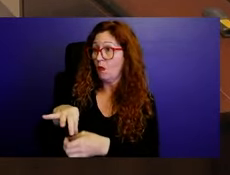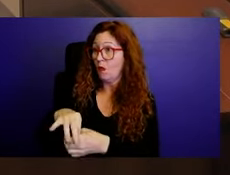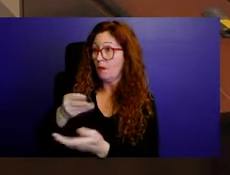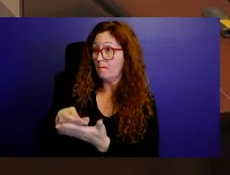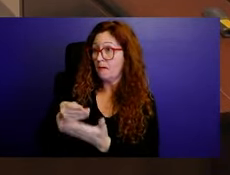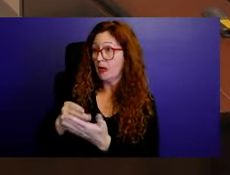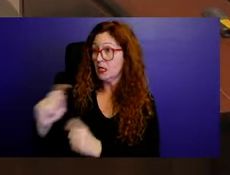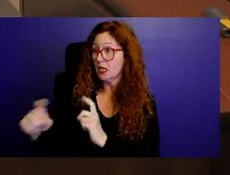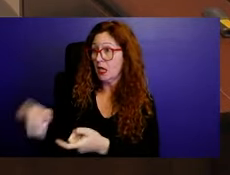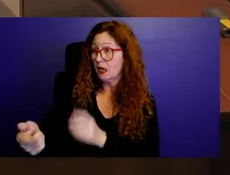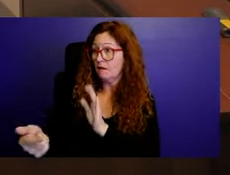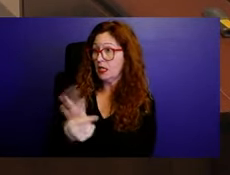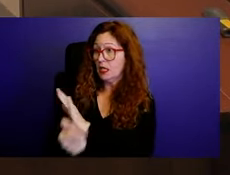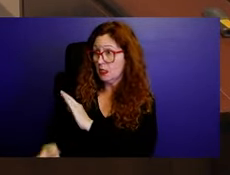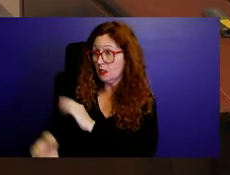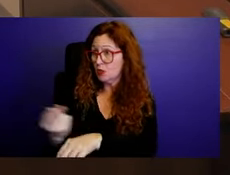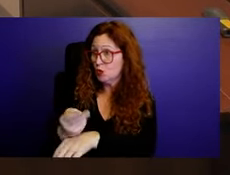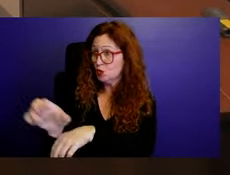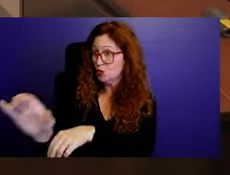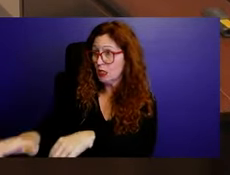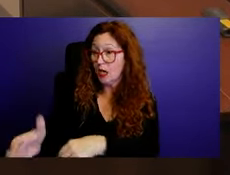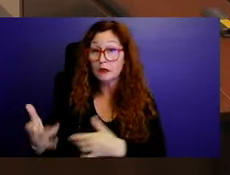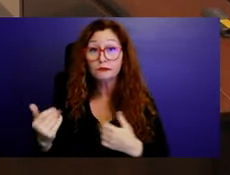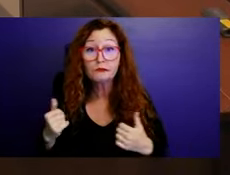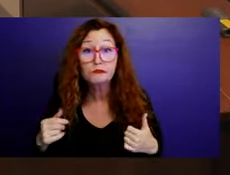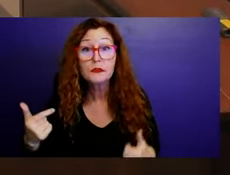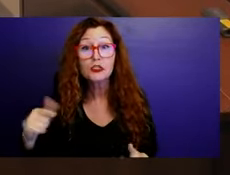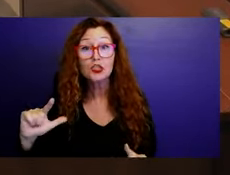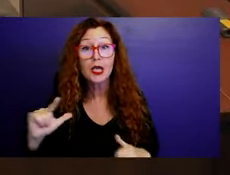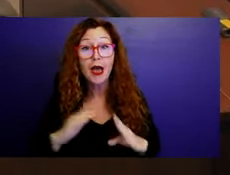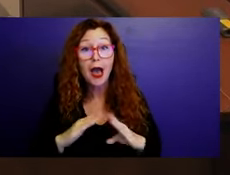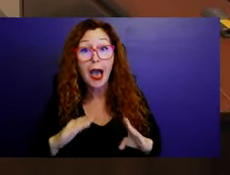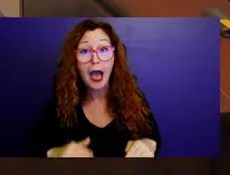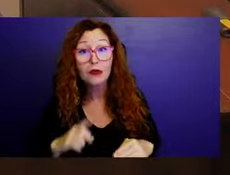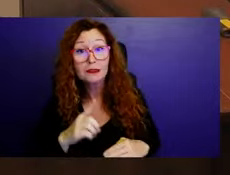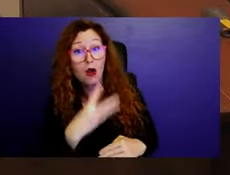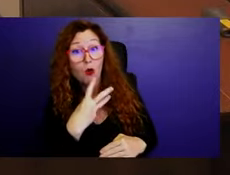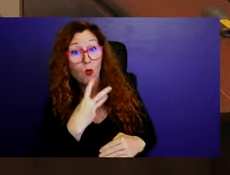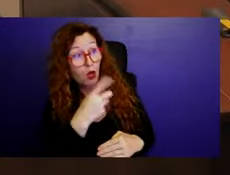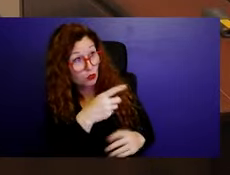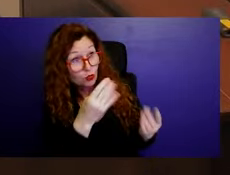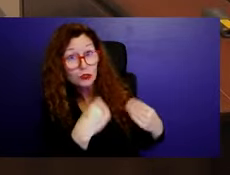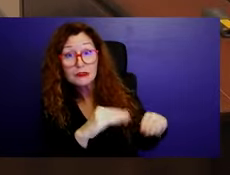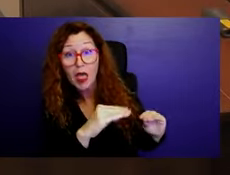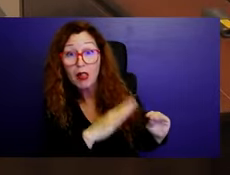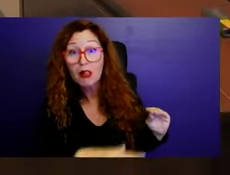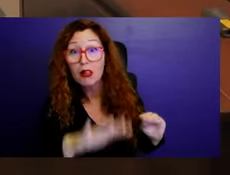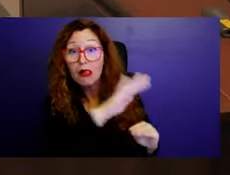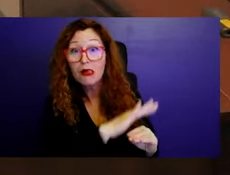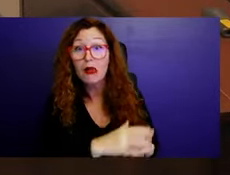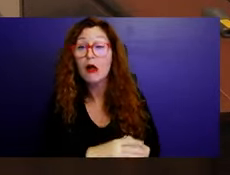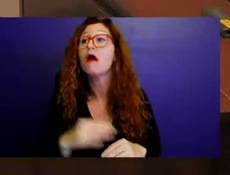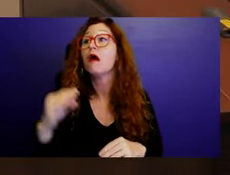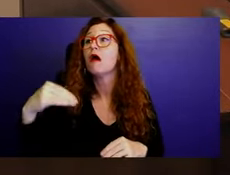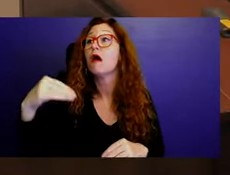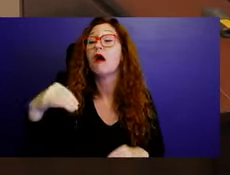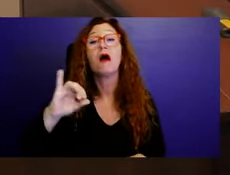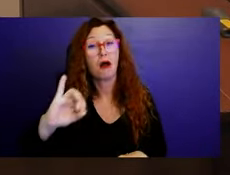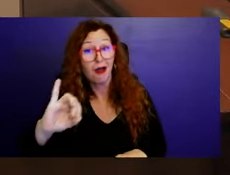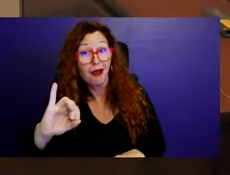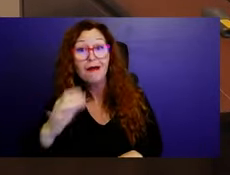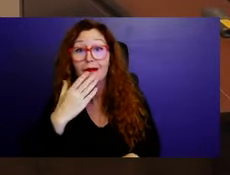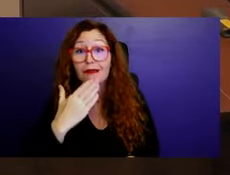from the GL housing that maybe we're selling our water out west? I don't know. Thank you for nodding. I also noticed tonight that you're letting people clap.